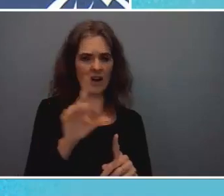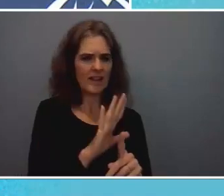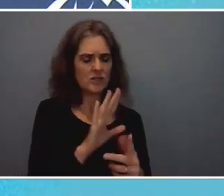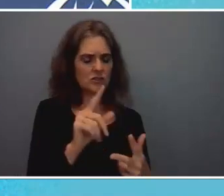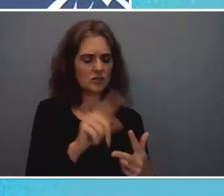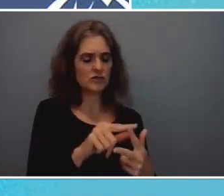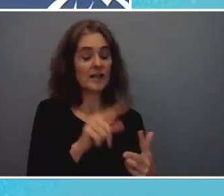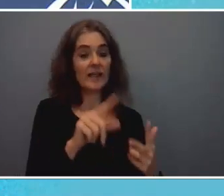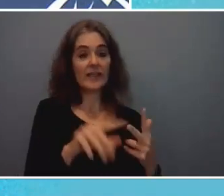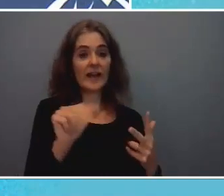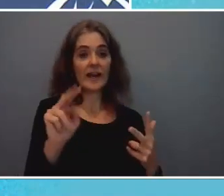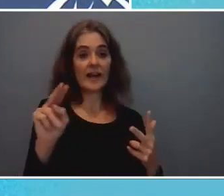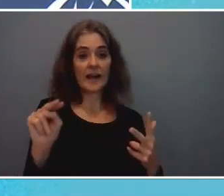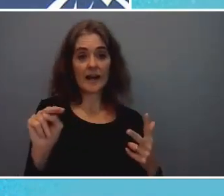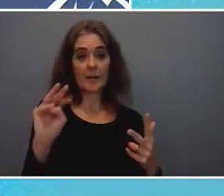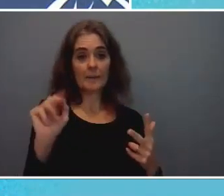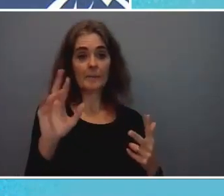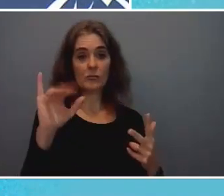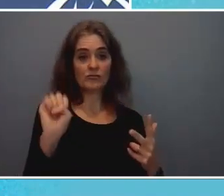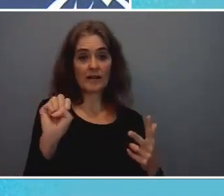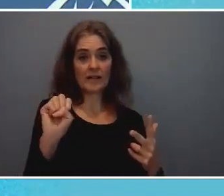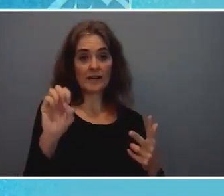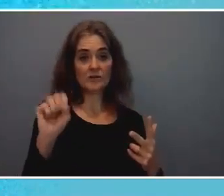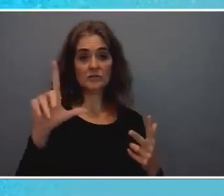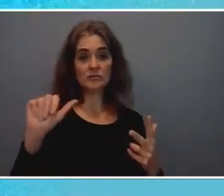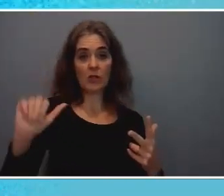so that we can we can see her online